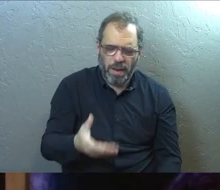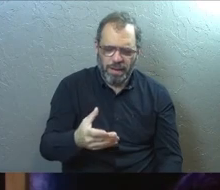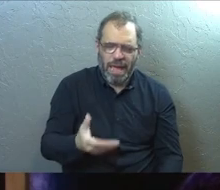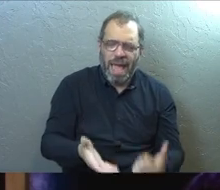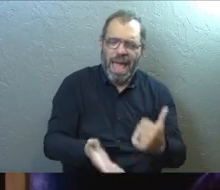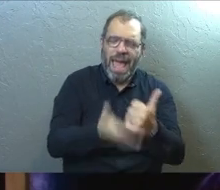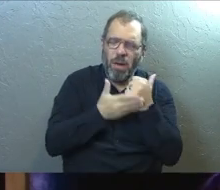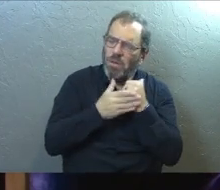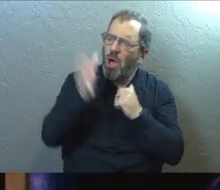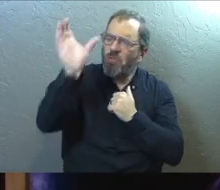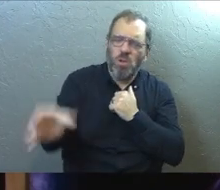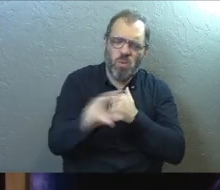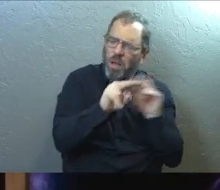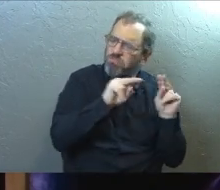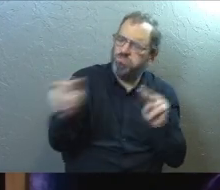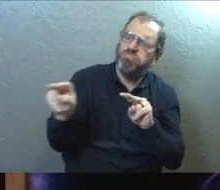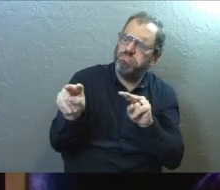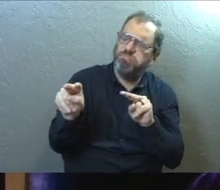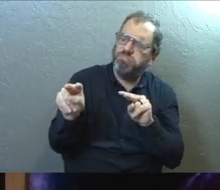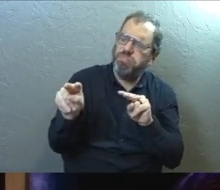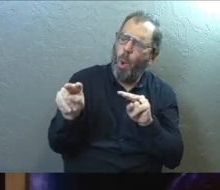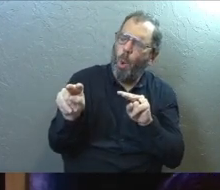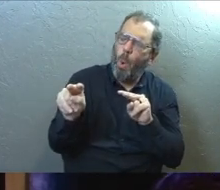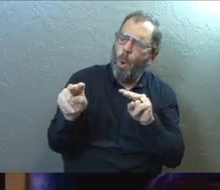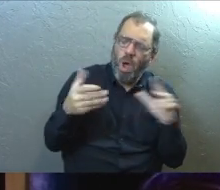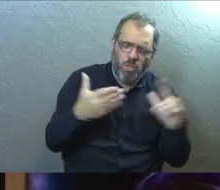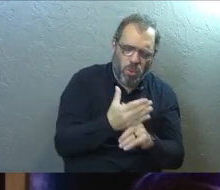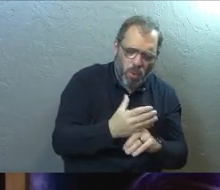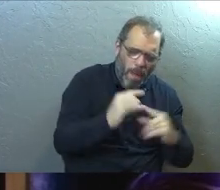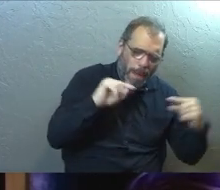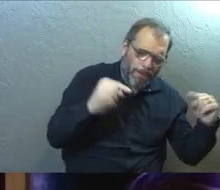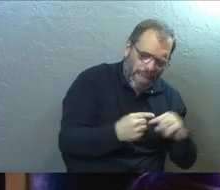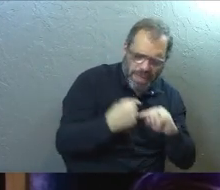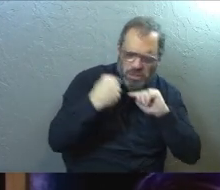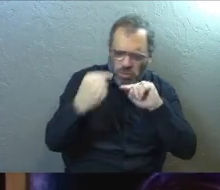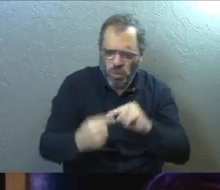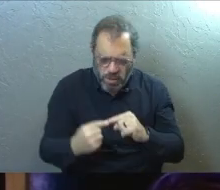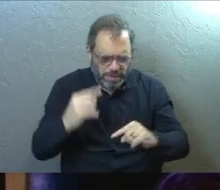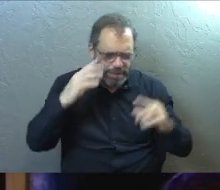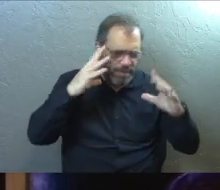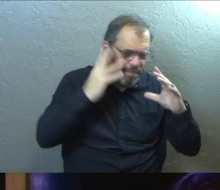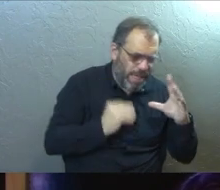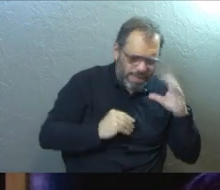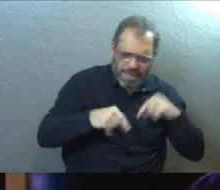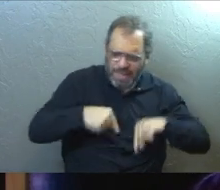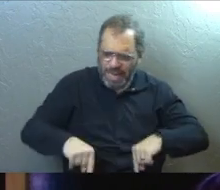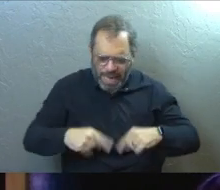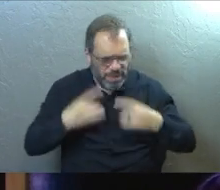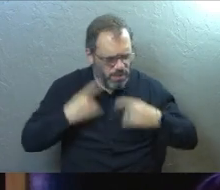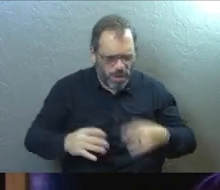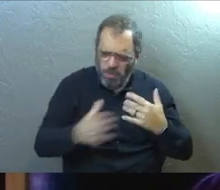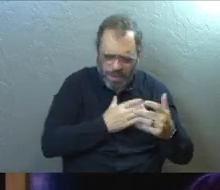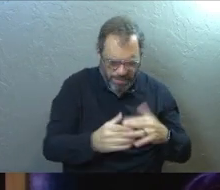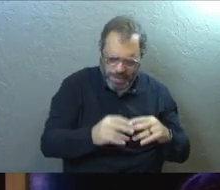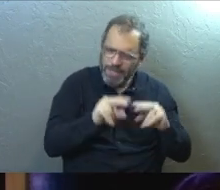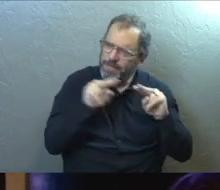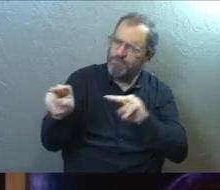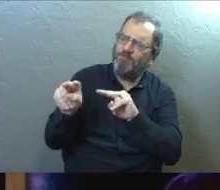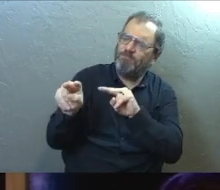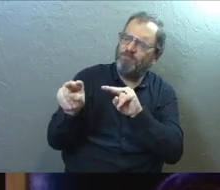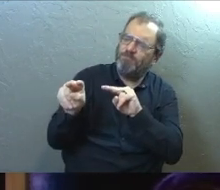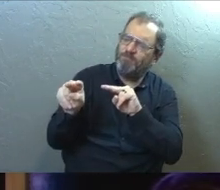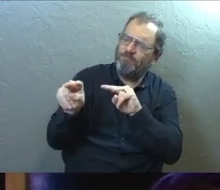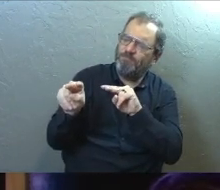help us to see the cross through our pain, through our struggles, God, through our depression, anxiety, whatever it may be. Help us to see the